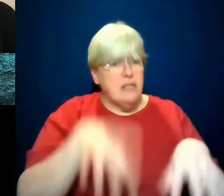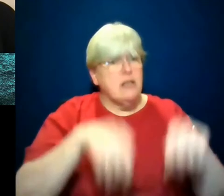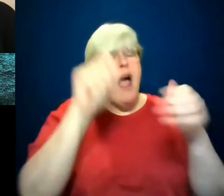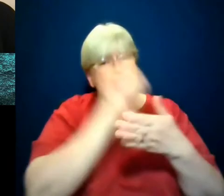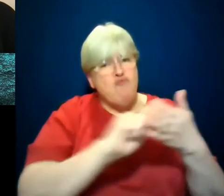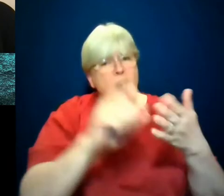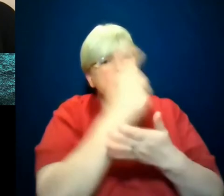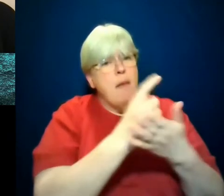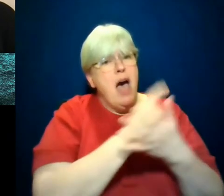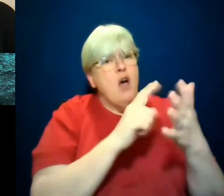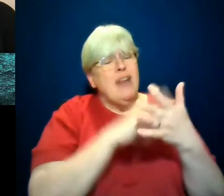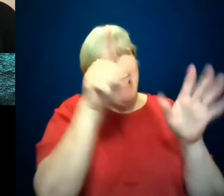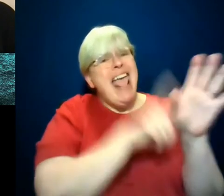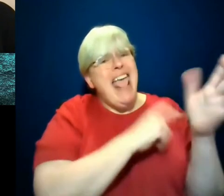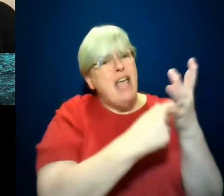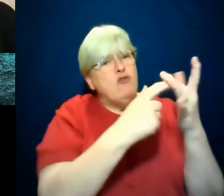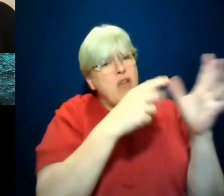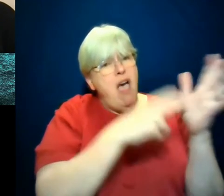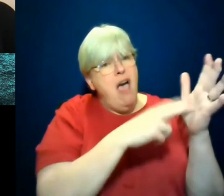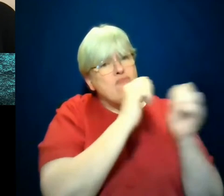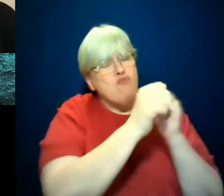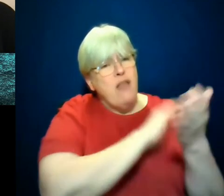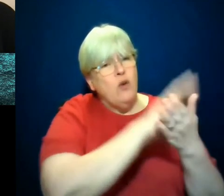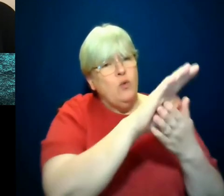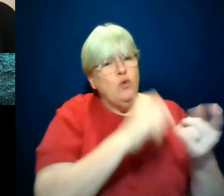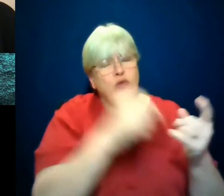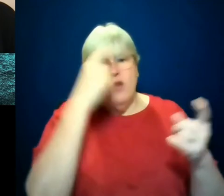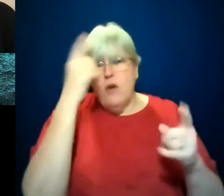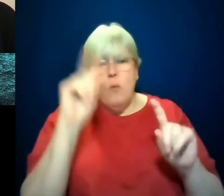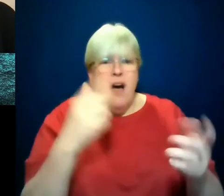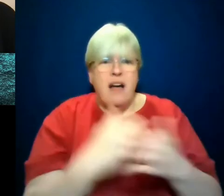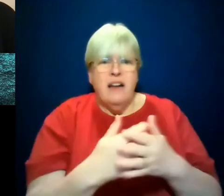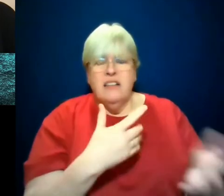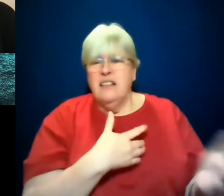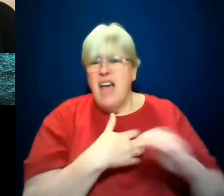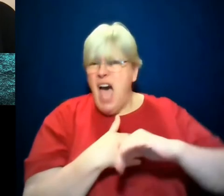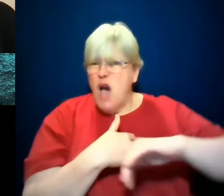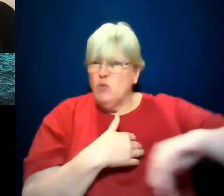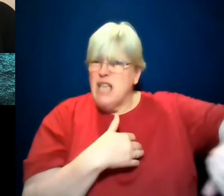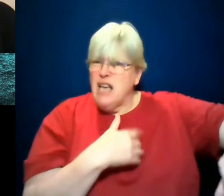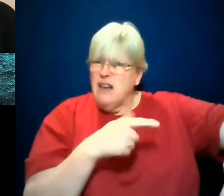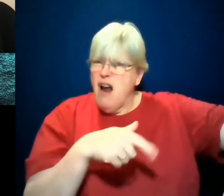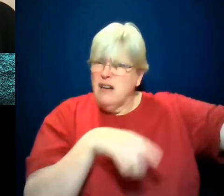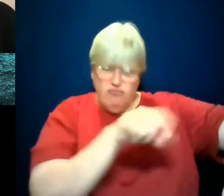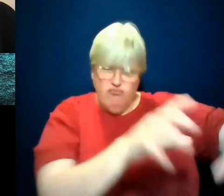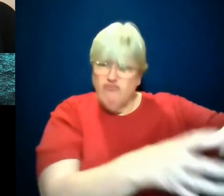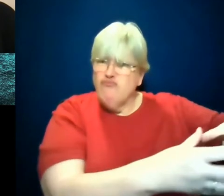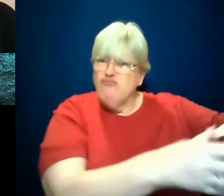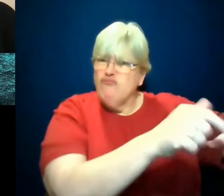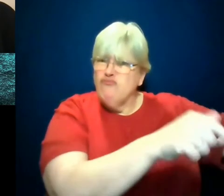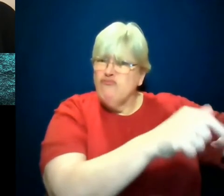thought that they really were these kind of absolute sort of outsiders, but they were almost sort of